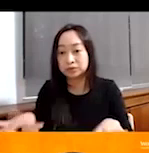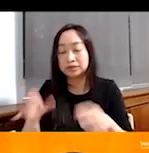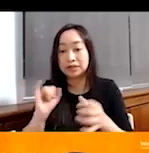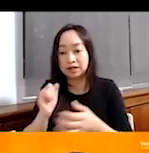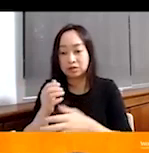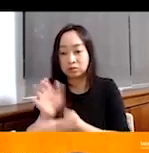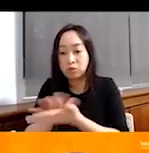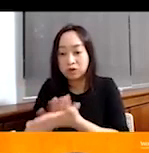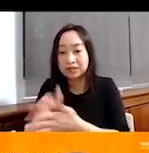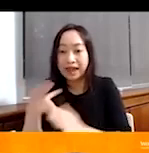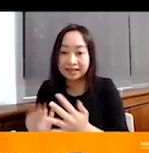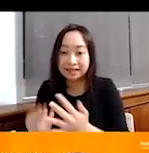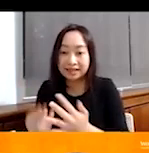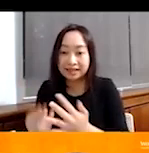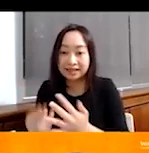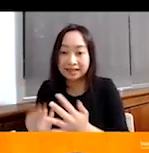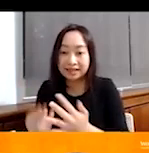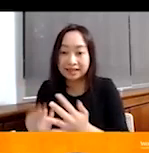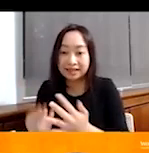their hands, and they're usually outside.